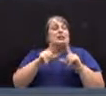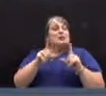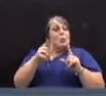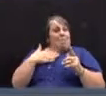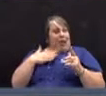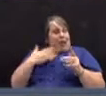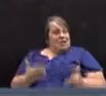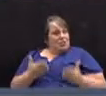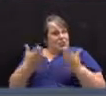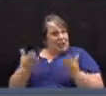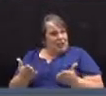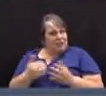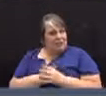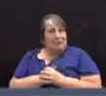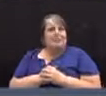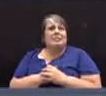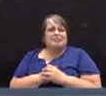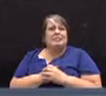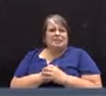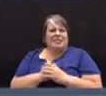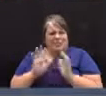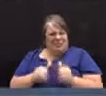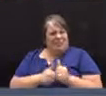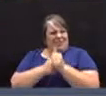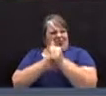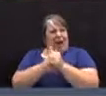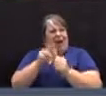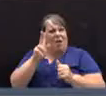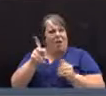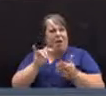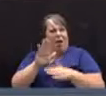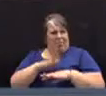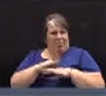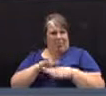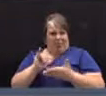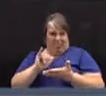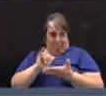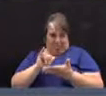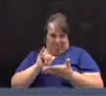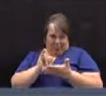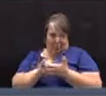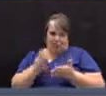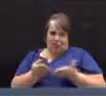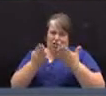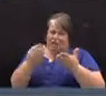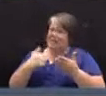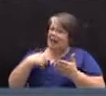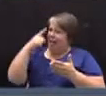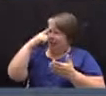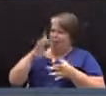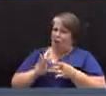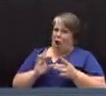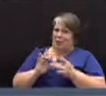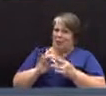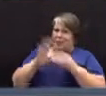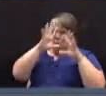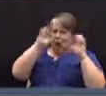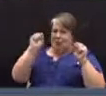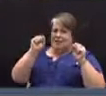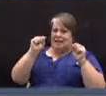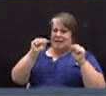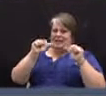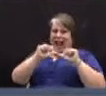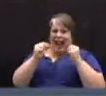follow on that suggestion written in the commons recently by the, I believe he's the president of the Rattleboro Area